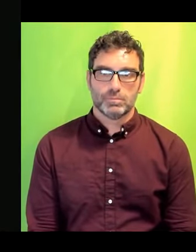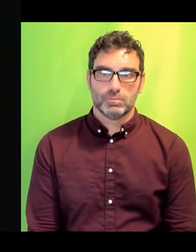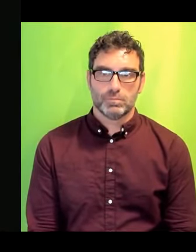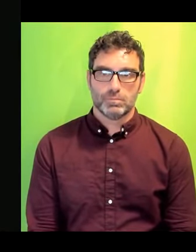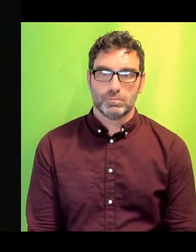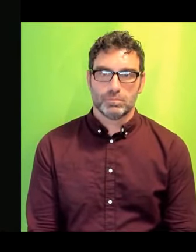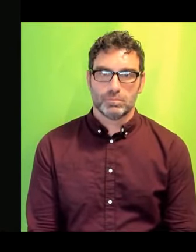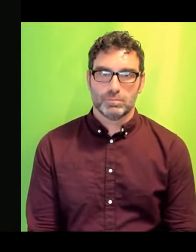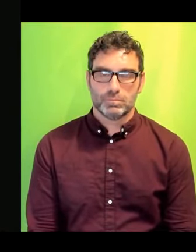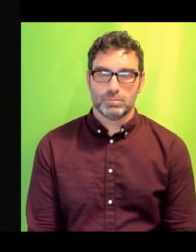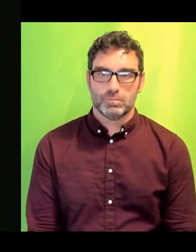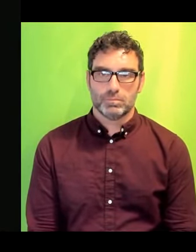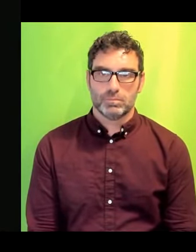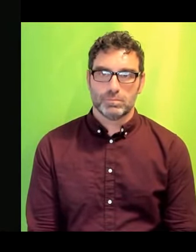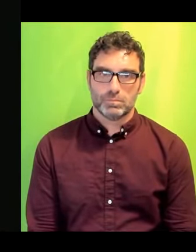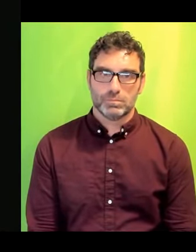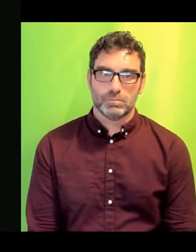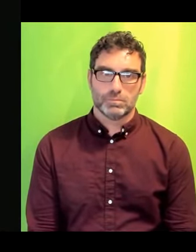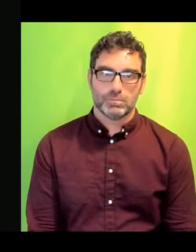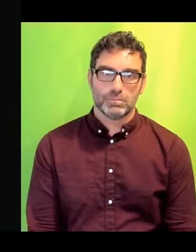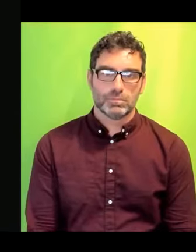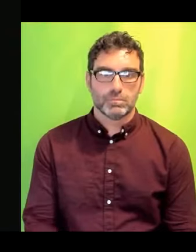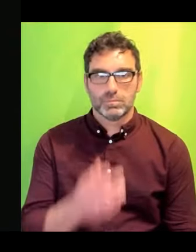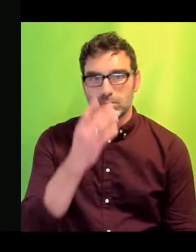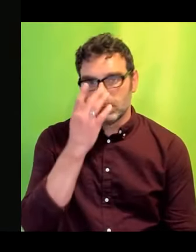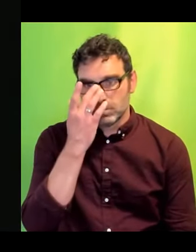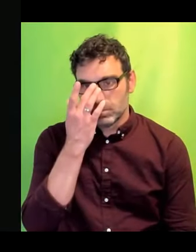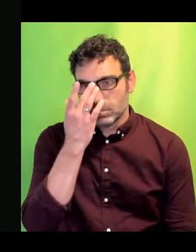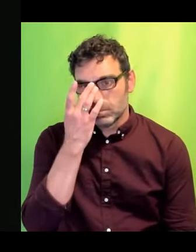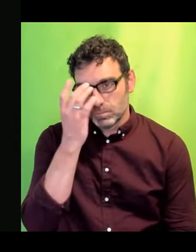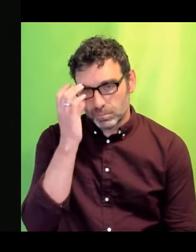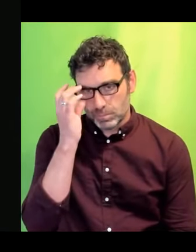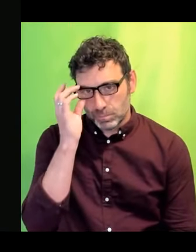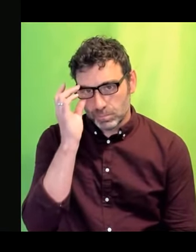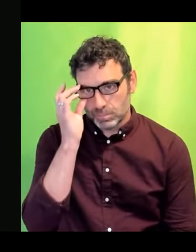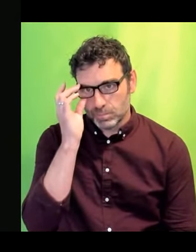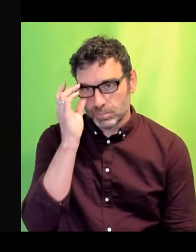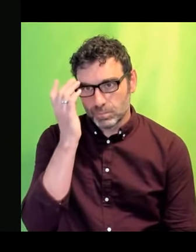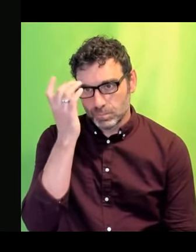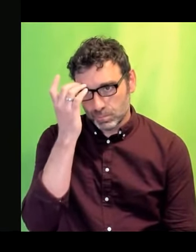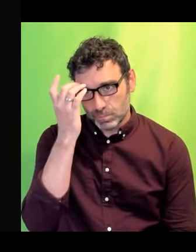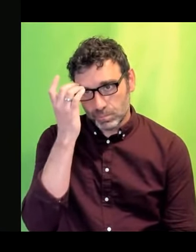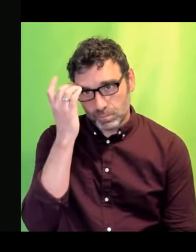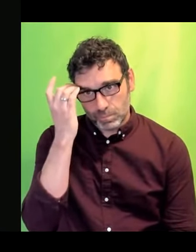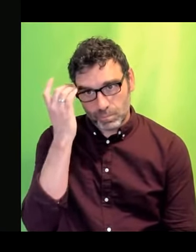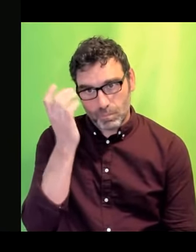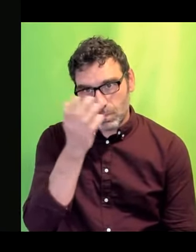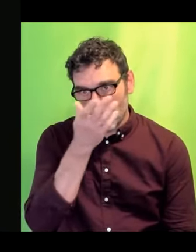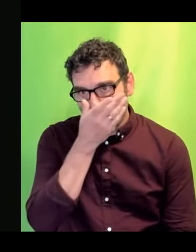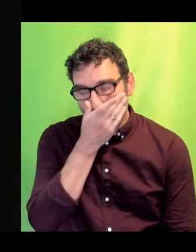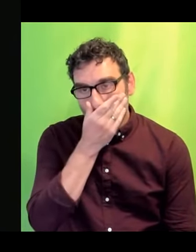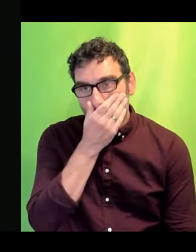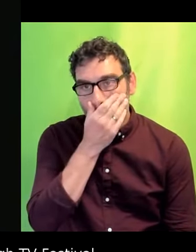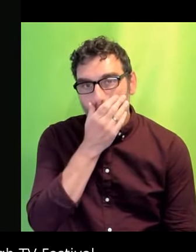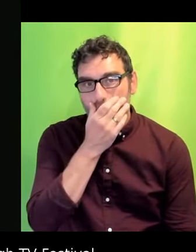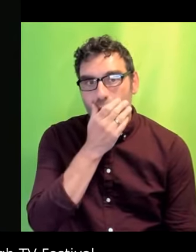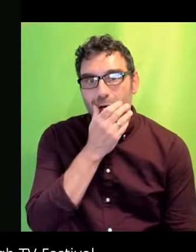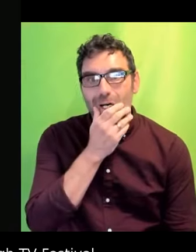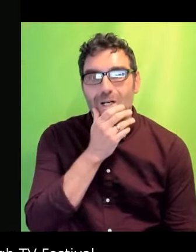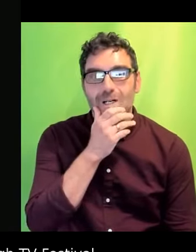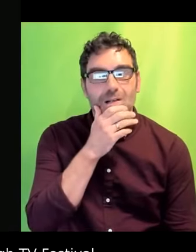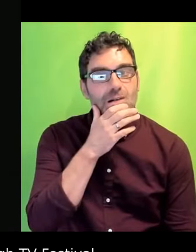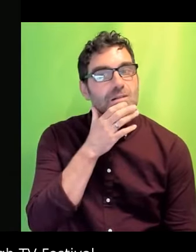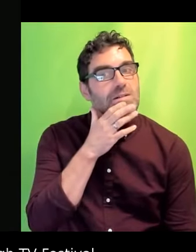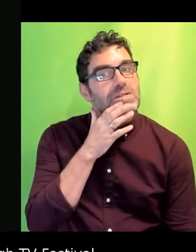first year as Executive Chair, I have big boots to fill and I'd like to thank Campbell Glenny, Stuart Clarke and the dedicated team for their